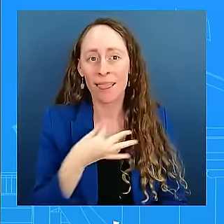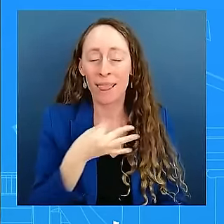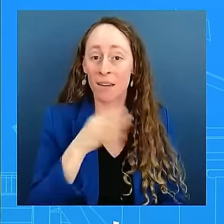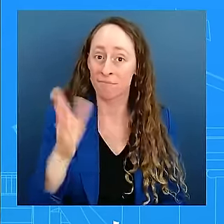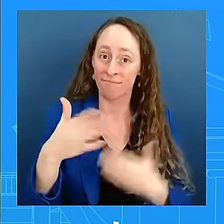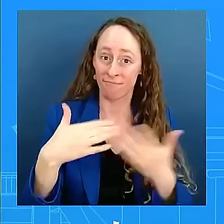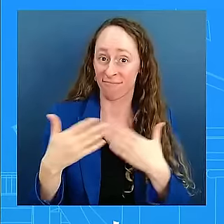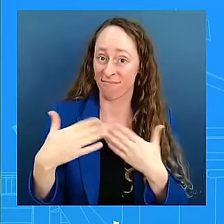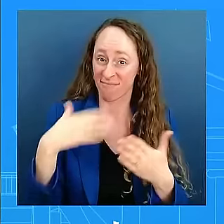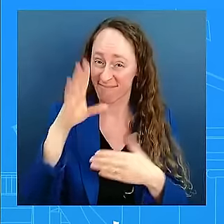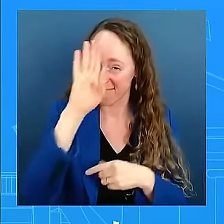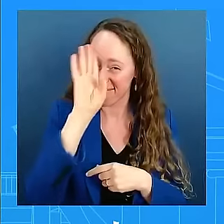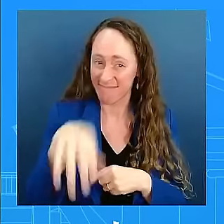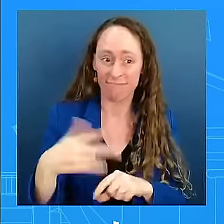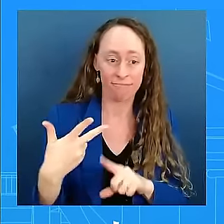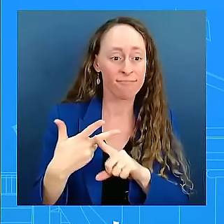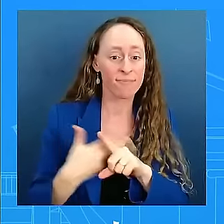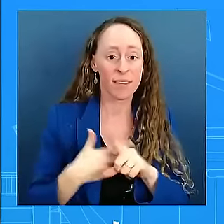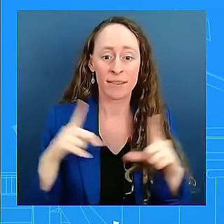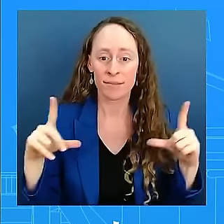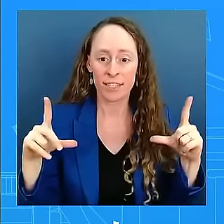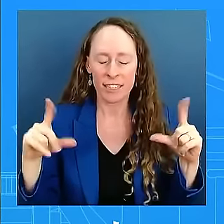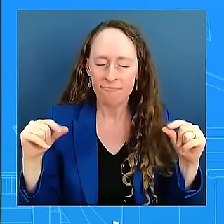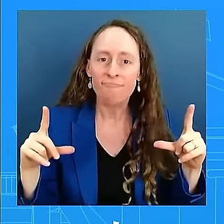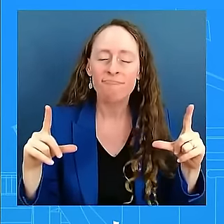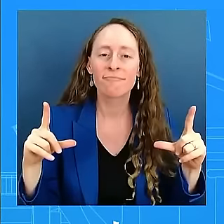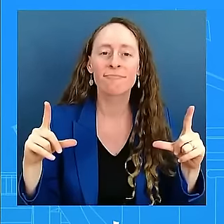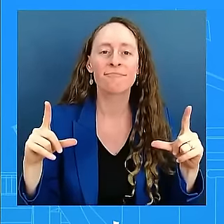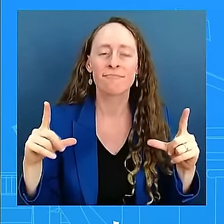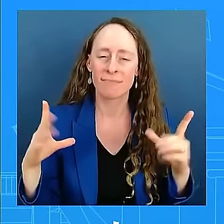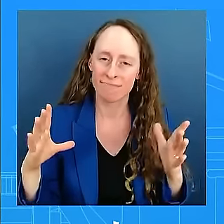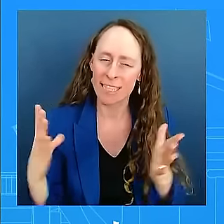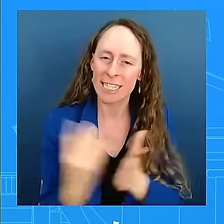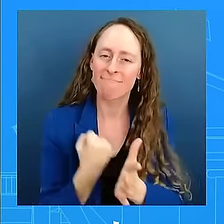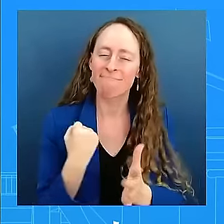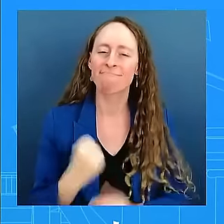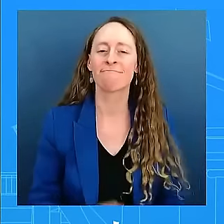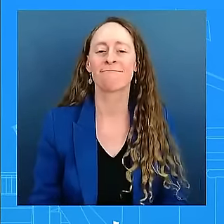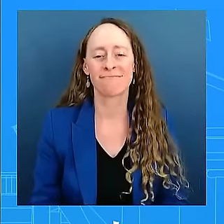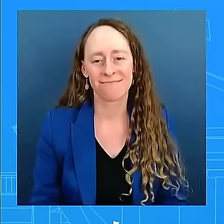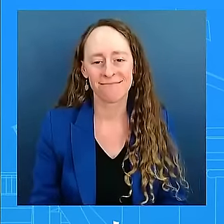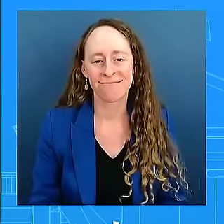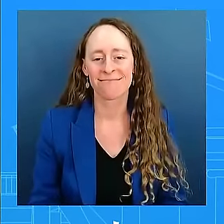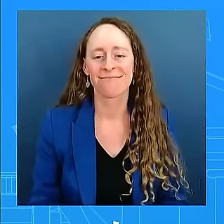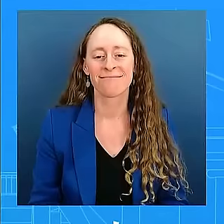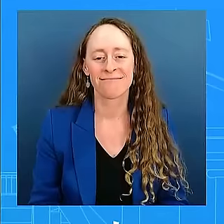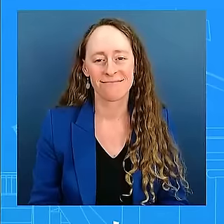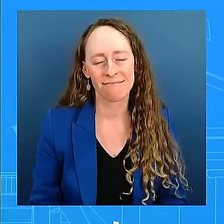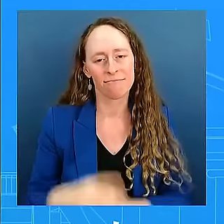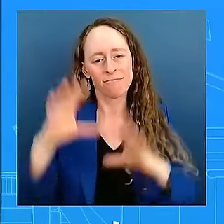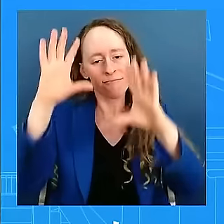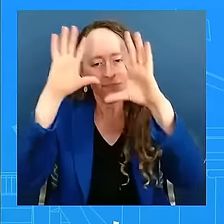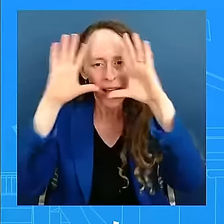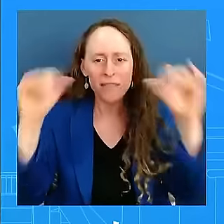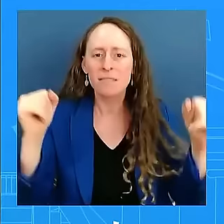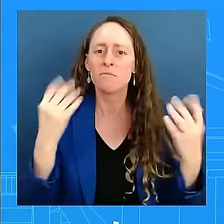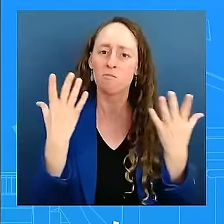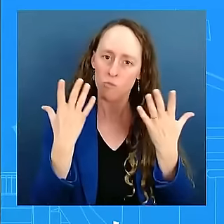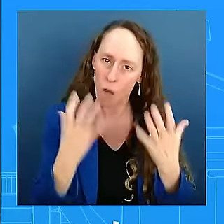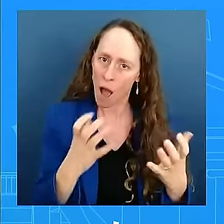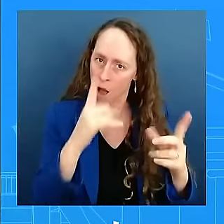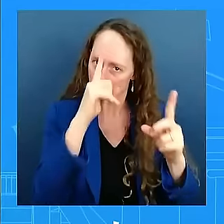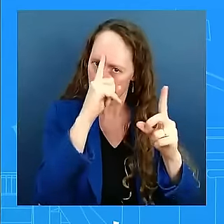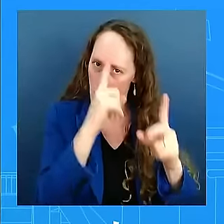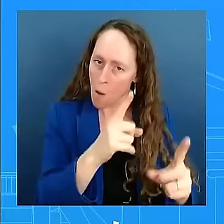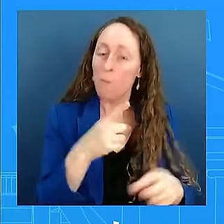And so the President wanted to get this done. We had said, as it relates to Angola and going to the continent, the President